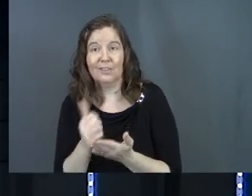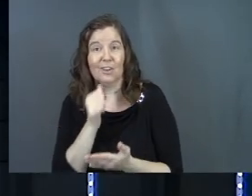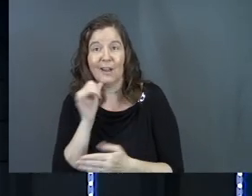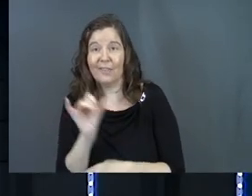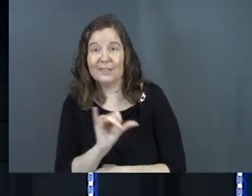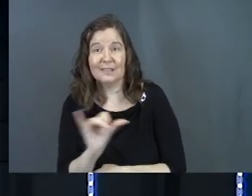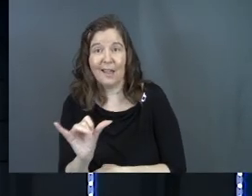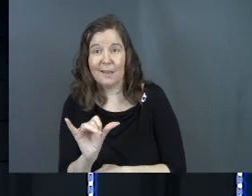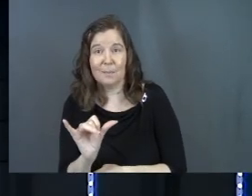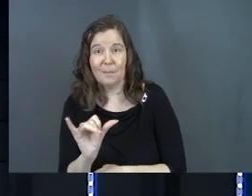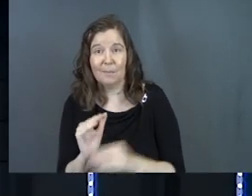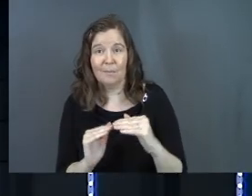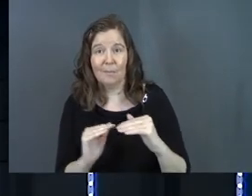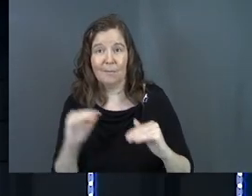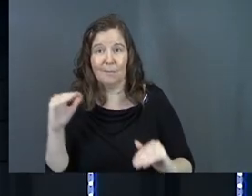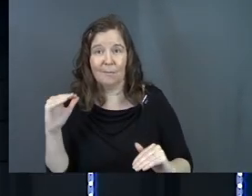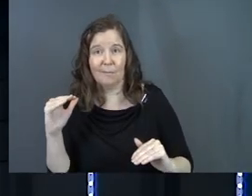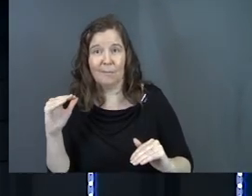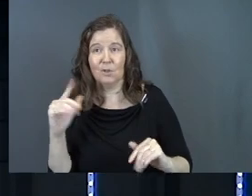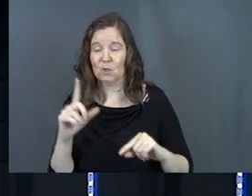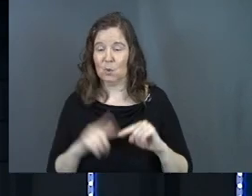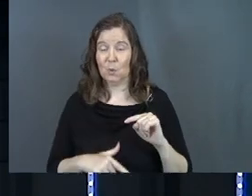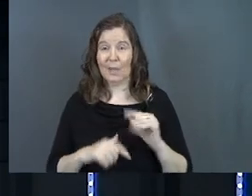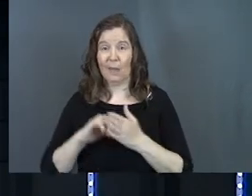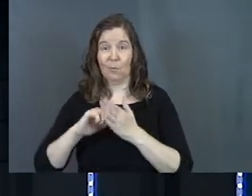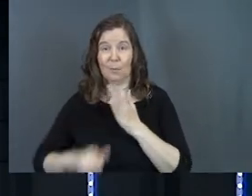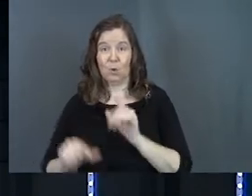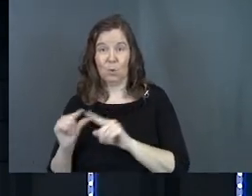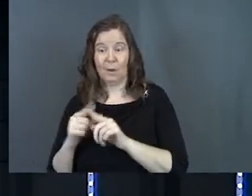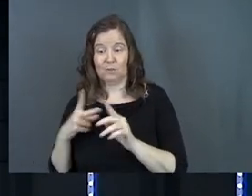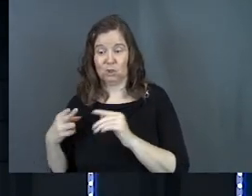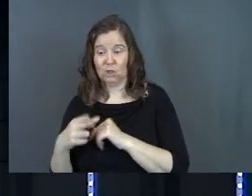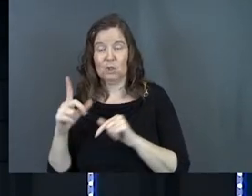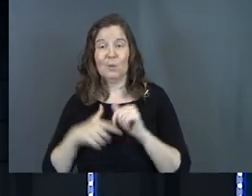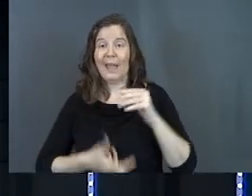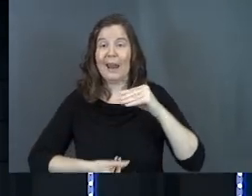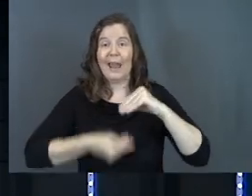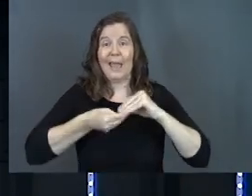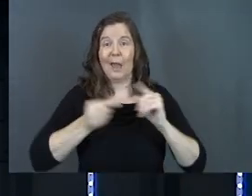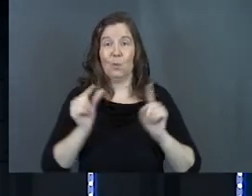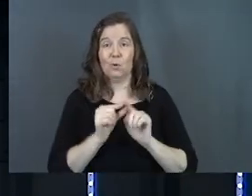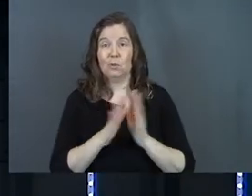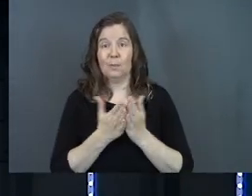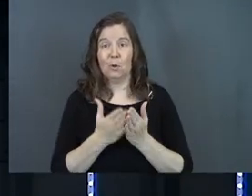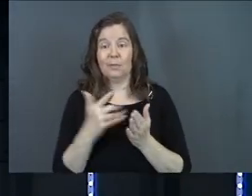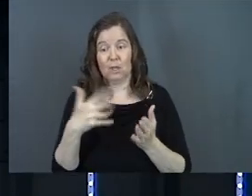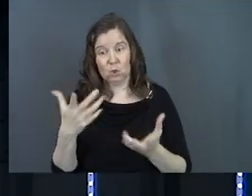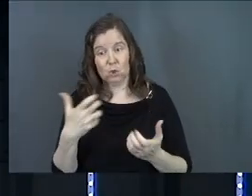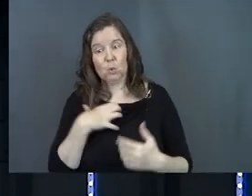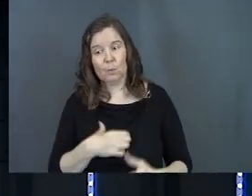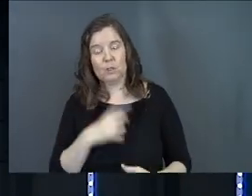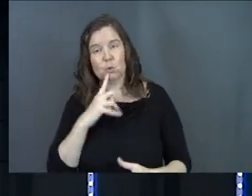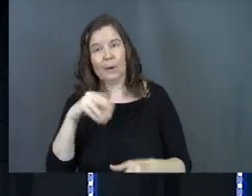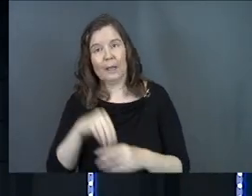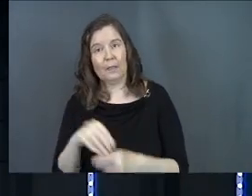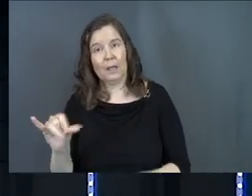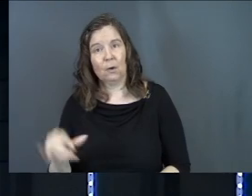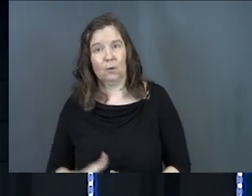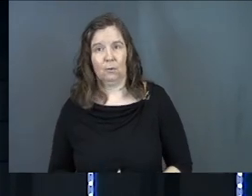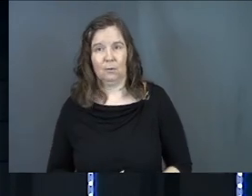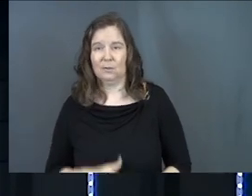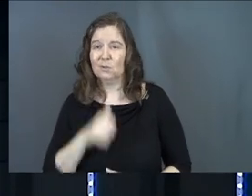They're not the same. You can't take words away from the book with your pair of scissors and you can't add words to the book that you wish were in there.